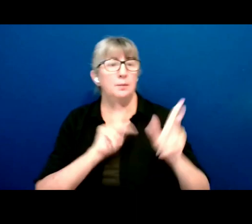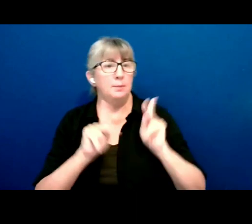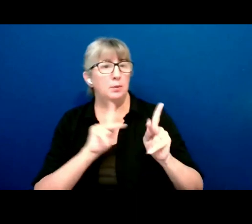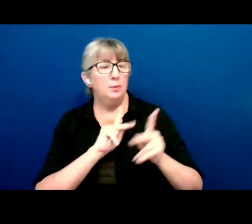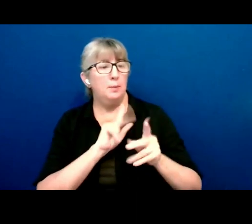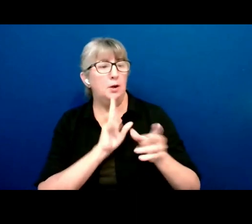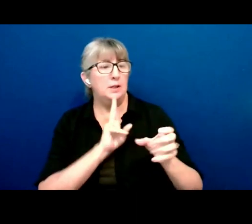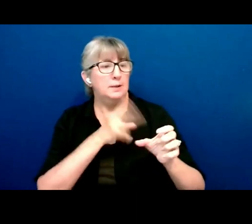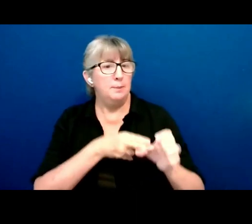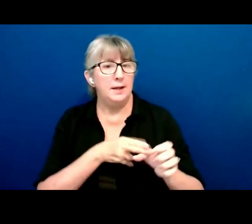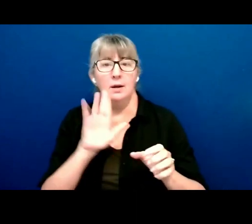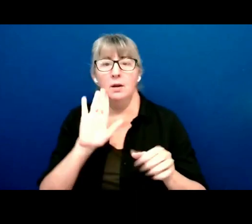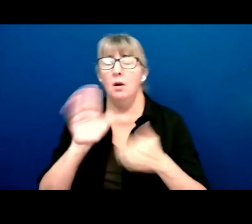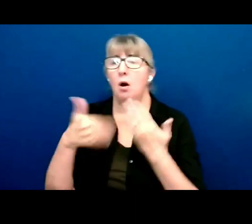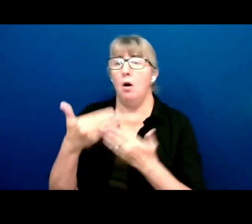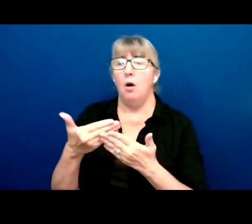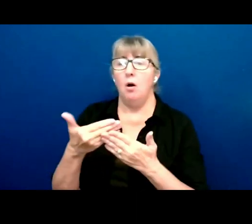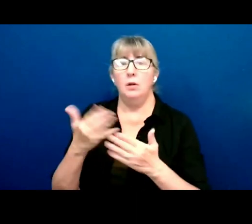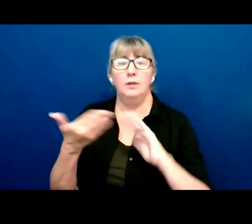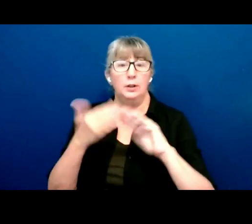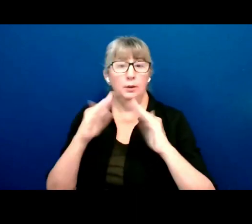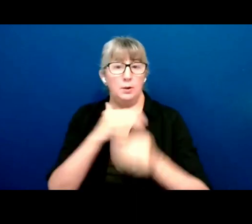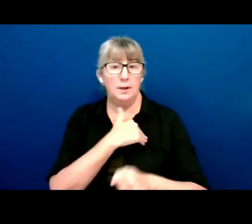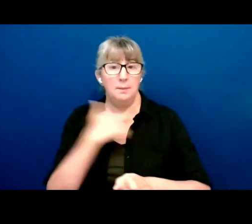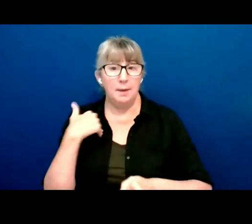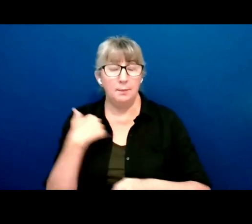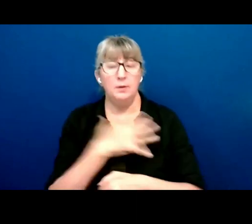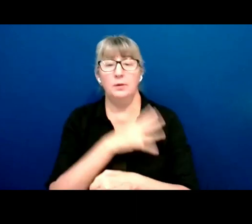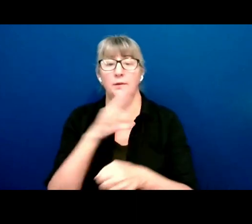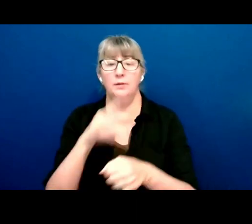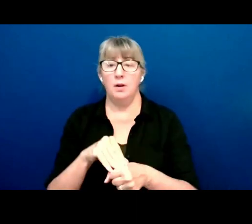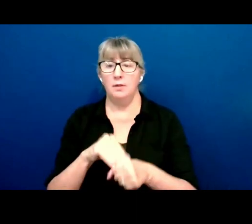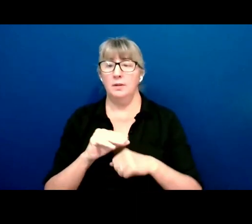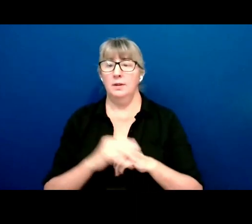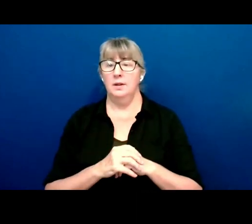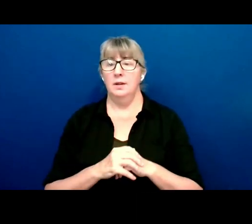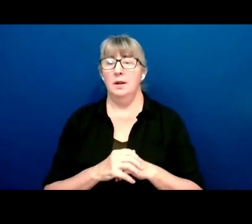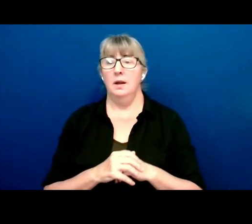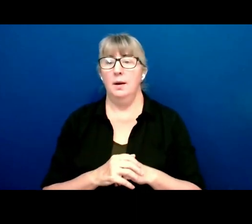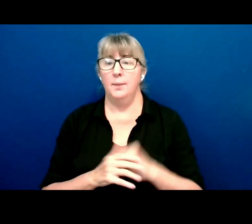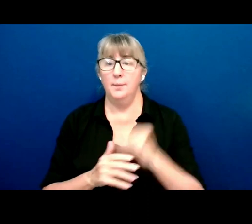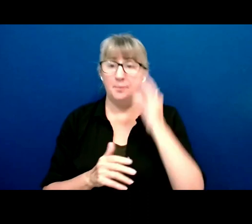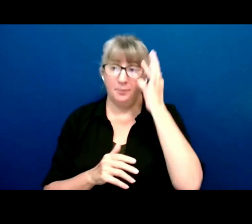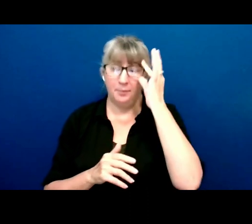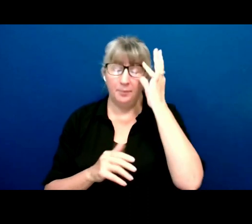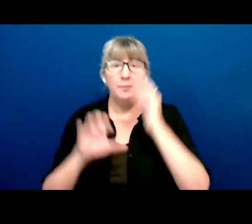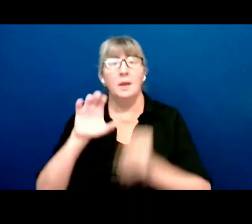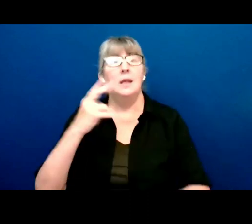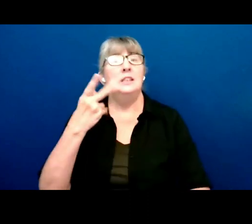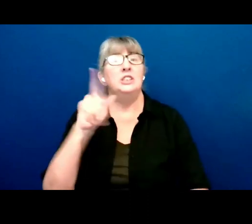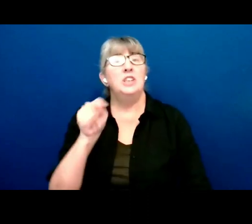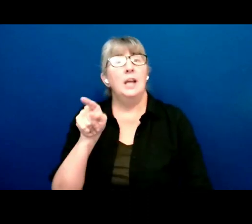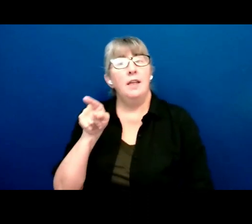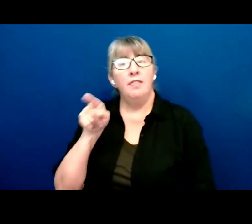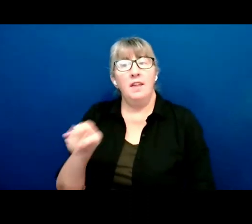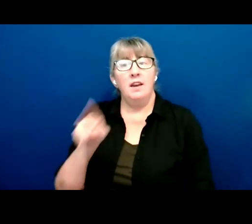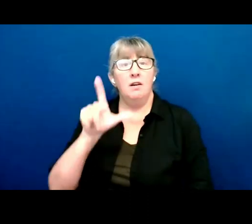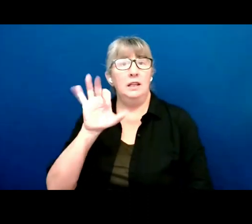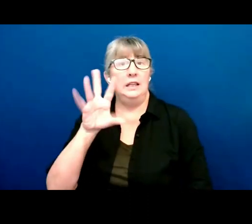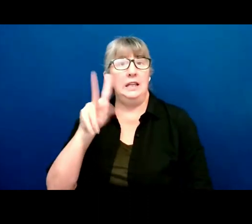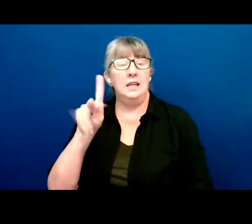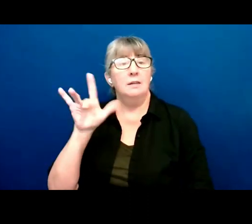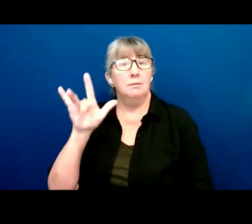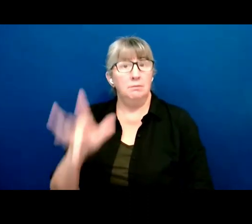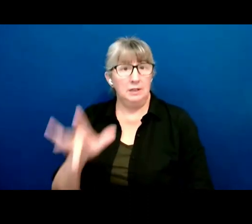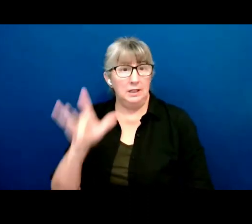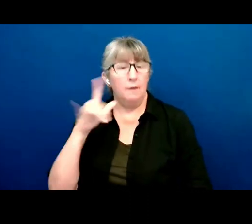members who are present tonight and who took time out of their evening to be here. In the chat, we posted a link for you to take